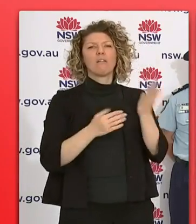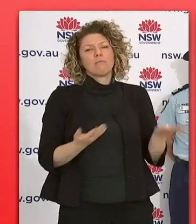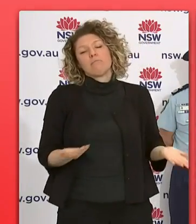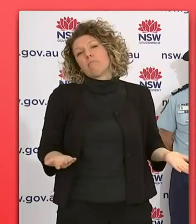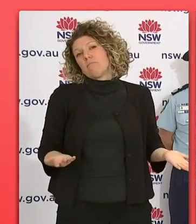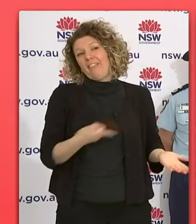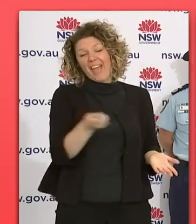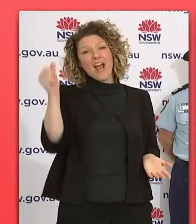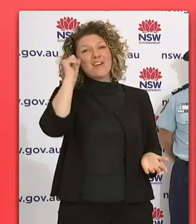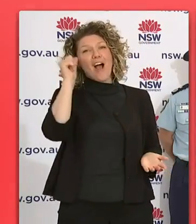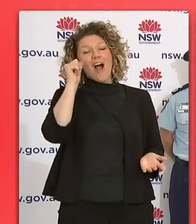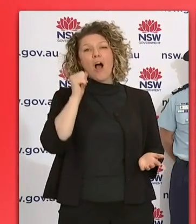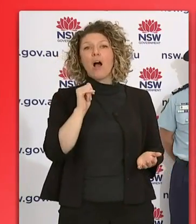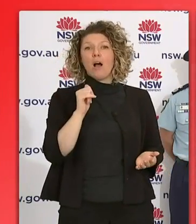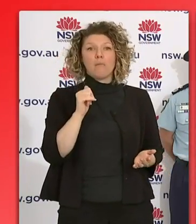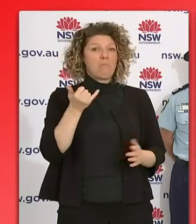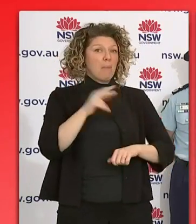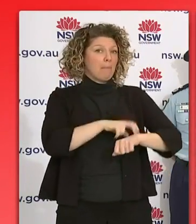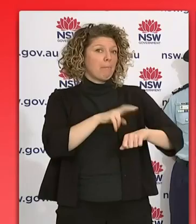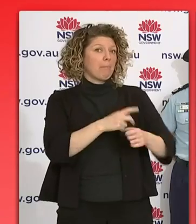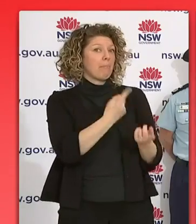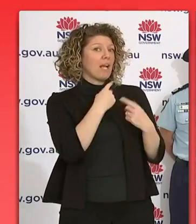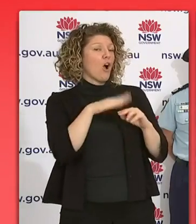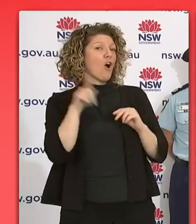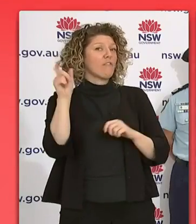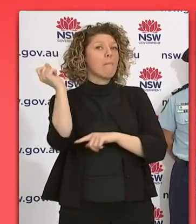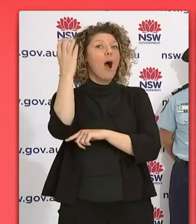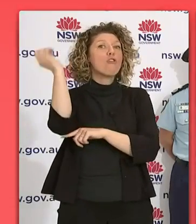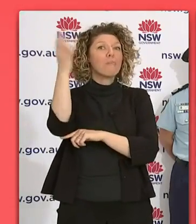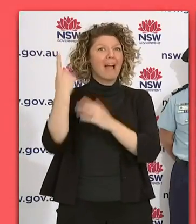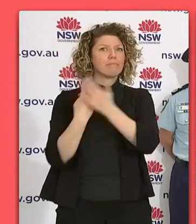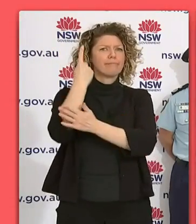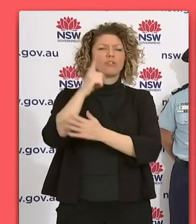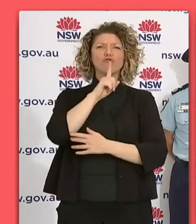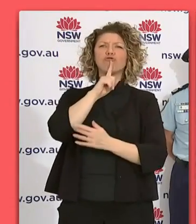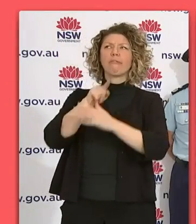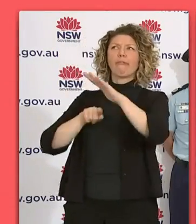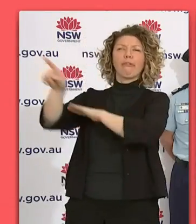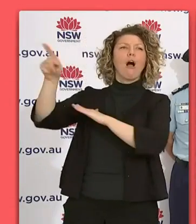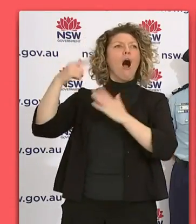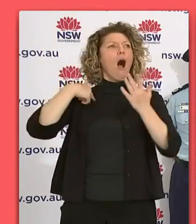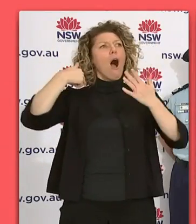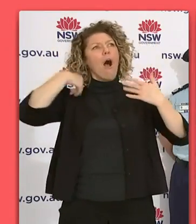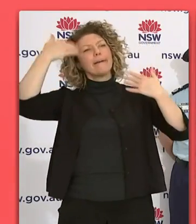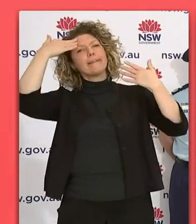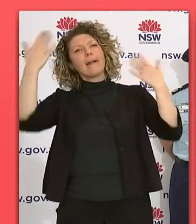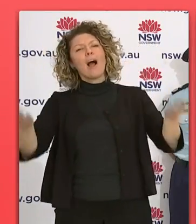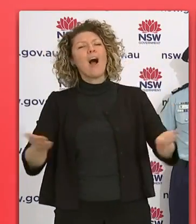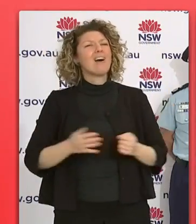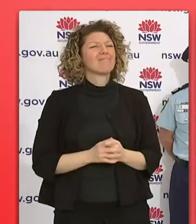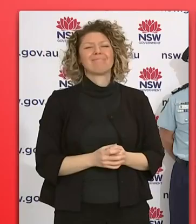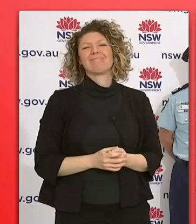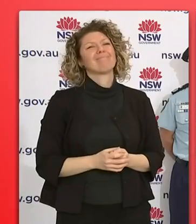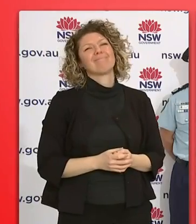an update on that situation in Byron Bay, for example, when people knowingly do the wrong thing and pretend they didn't know, that's not acceptable. So